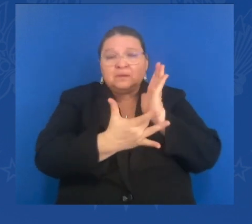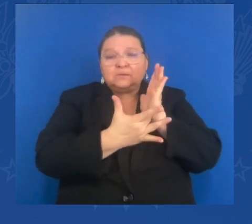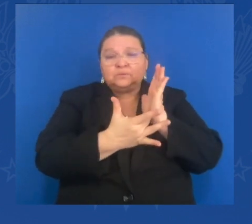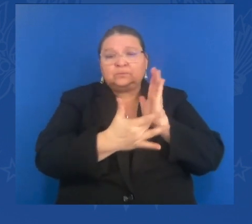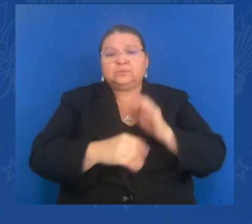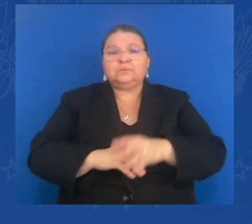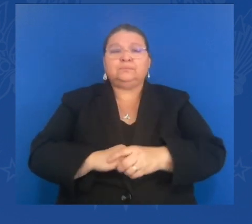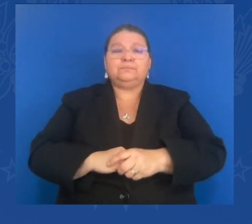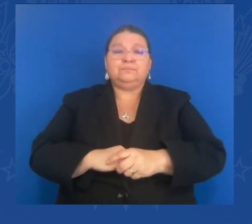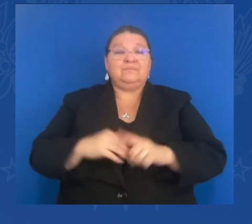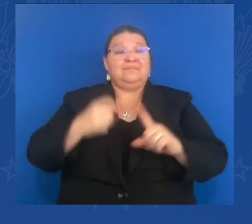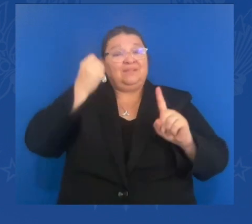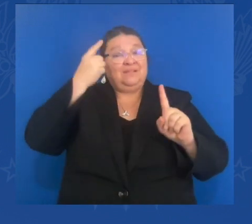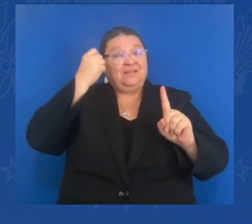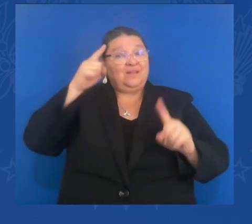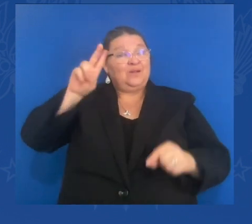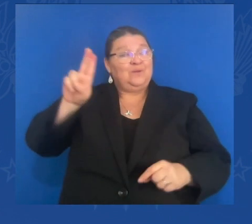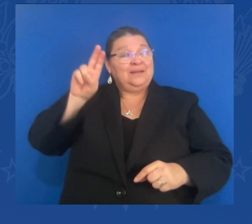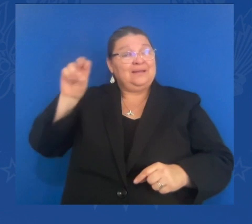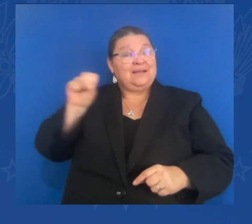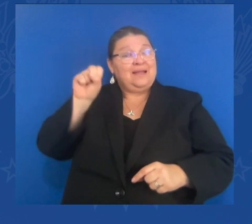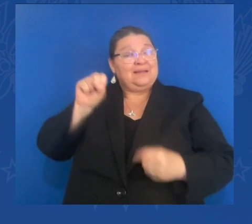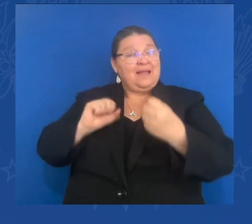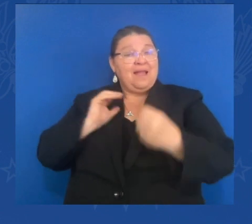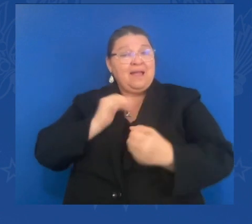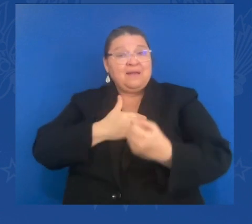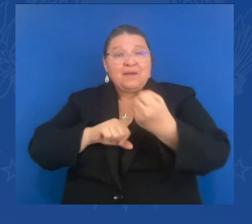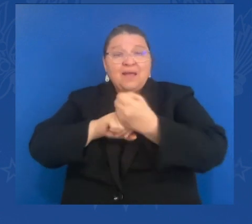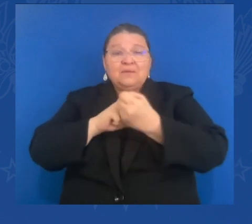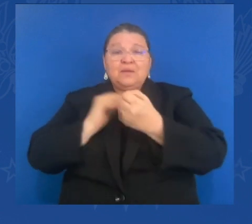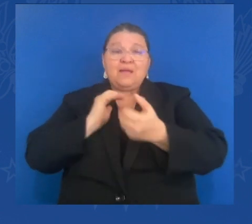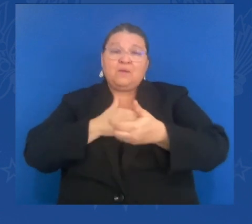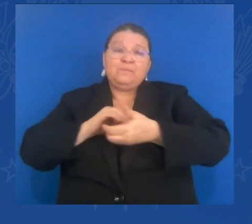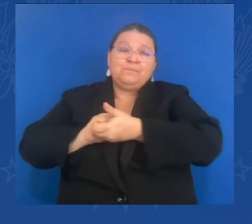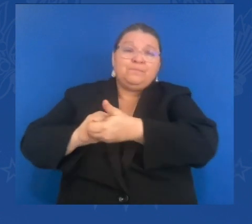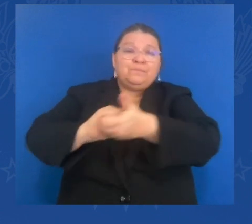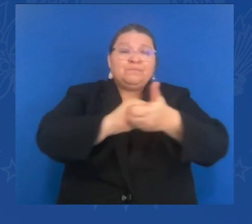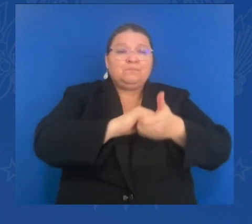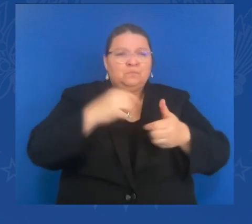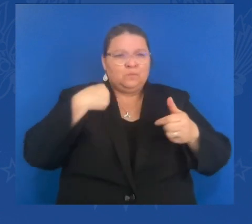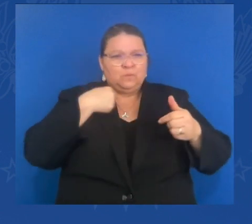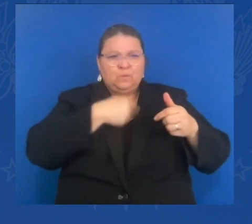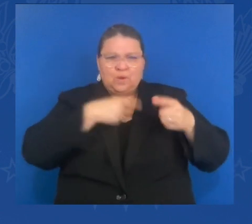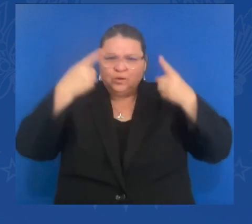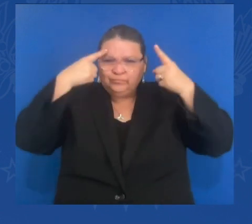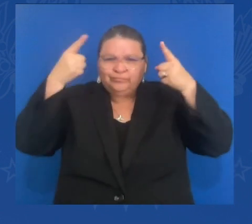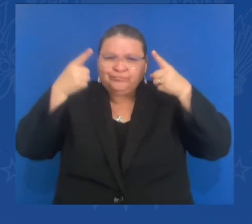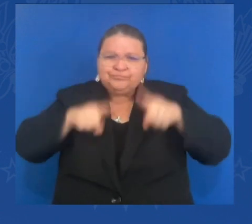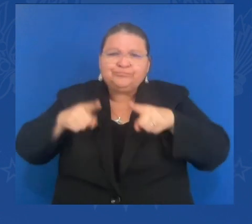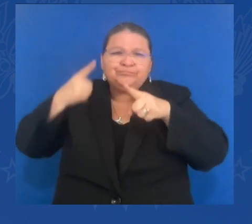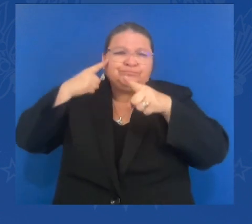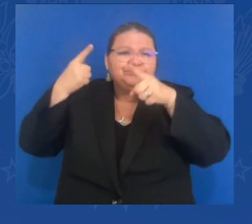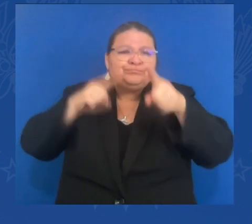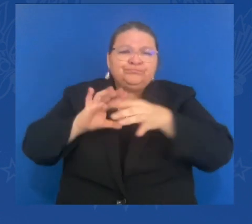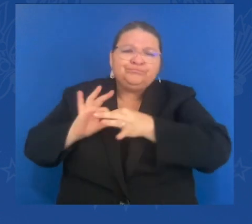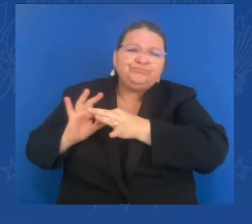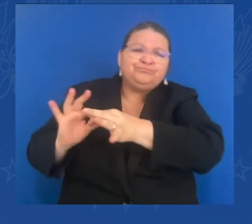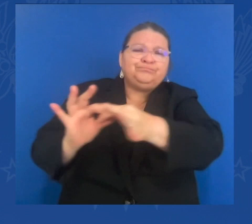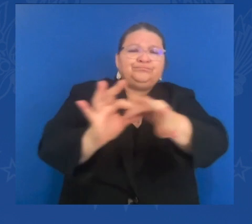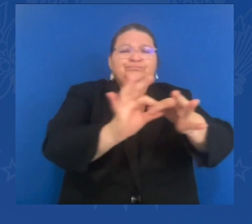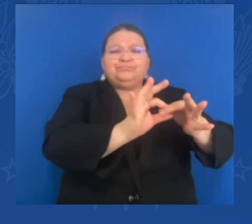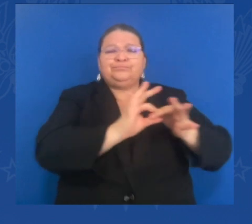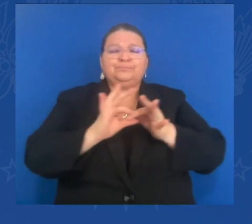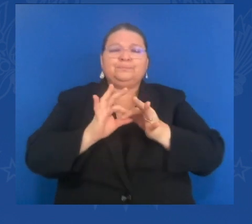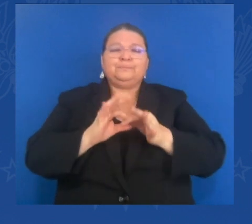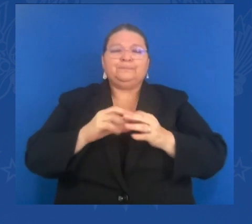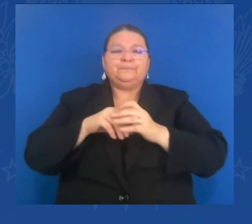are acting in unison. The totality of our sanctions and export controls is crushing the Russian